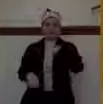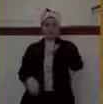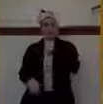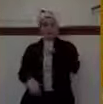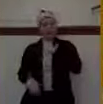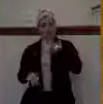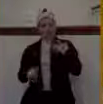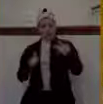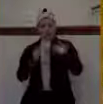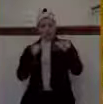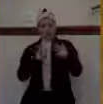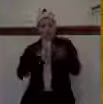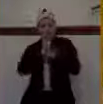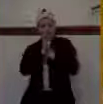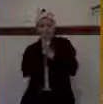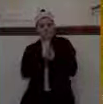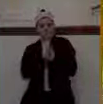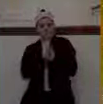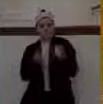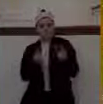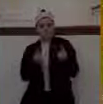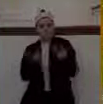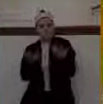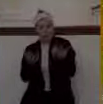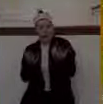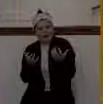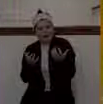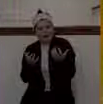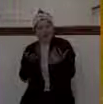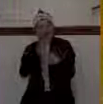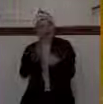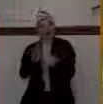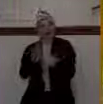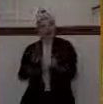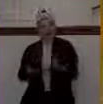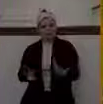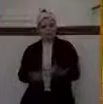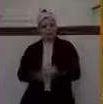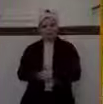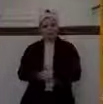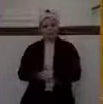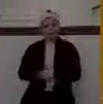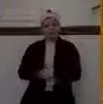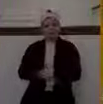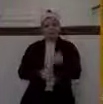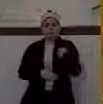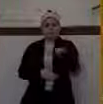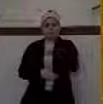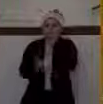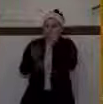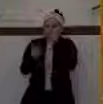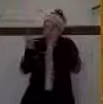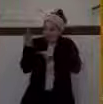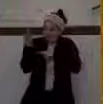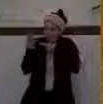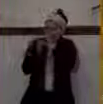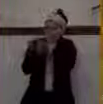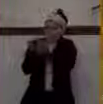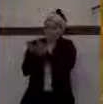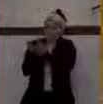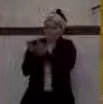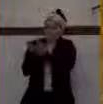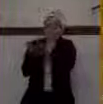of our heart are, what the thoughts of our heart are. As we read God's Word, God's Word reads